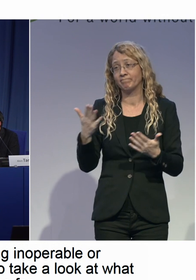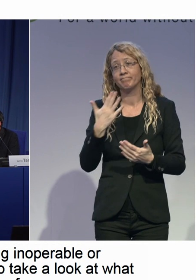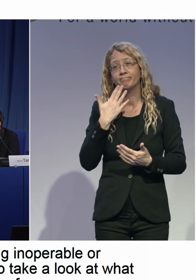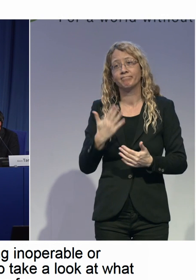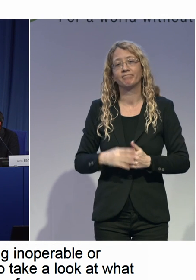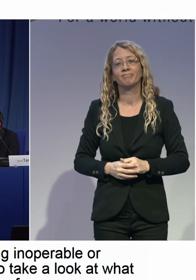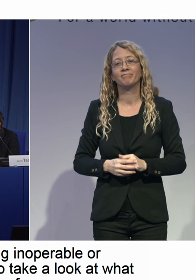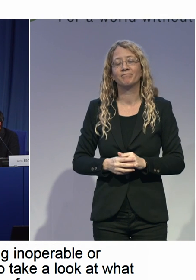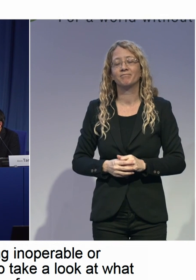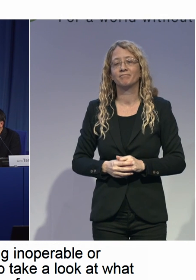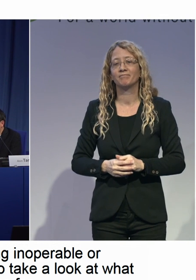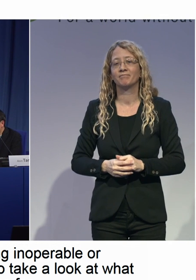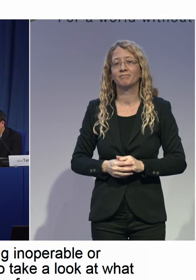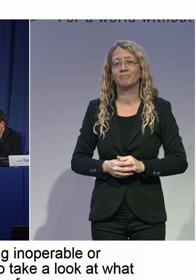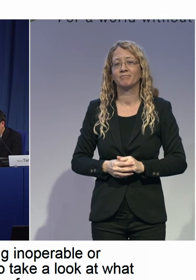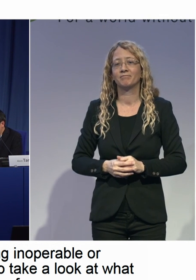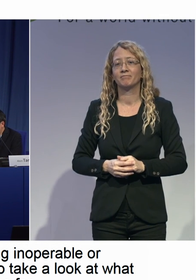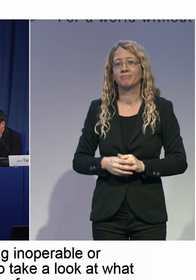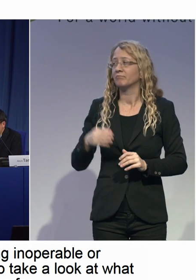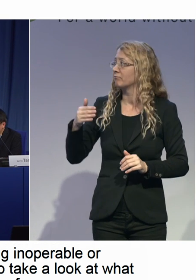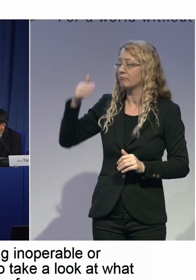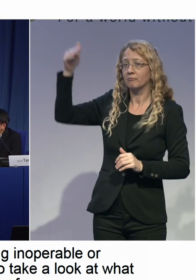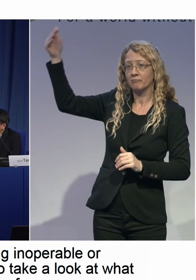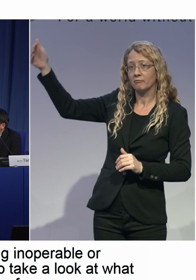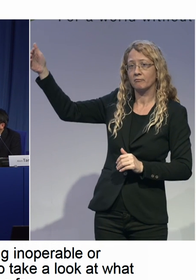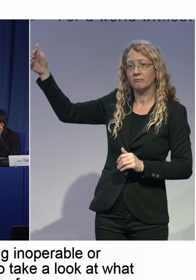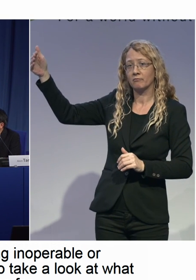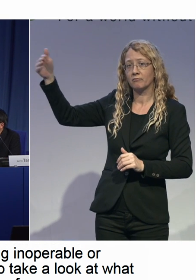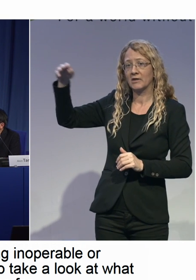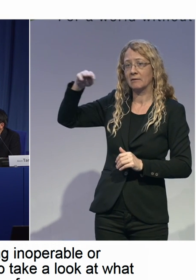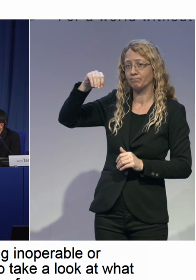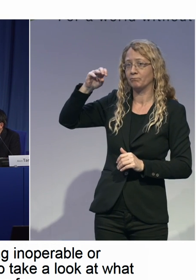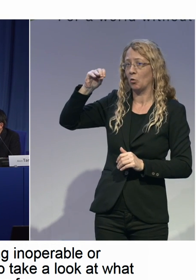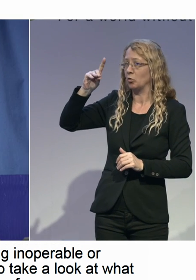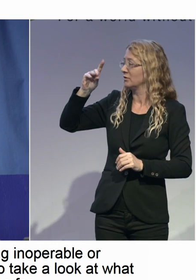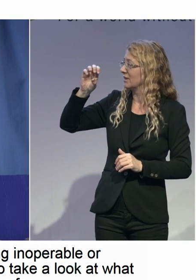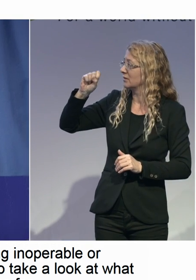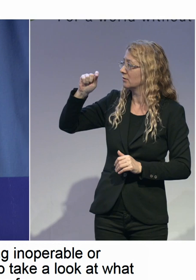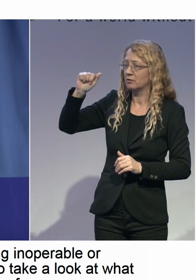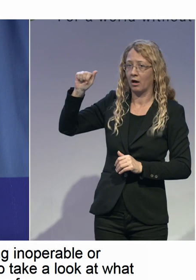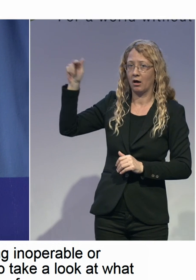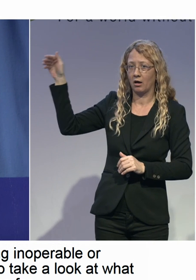On the issue of standardization, I think there are already standards for hearing aids.